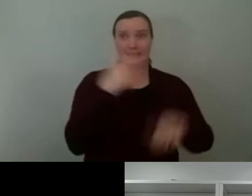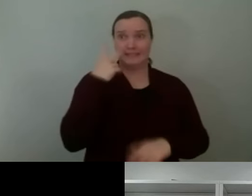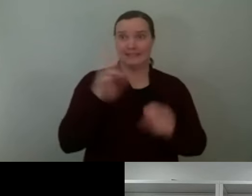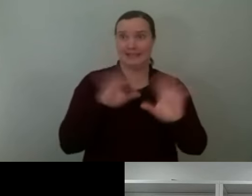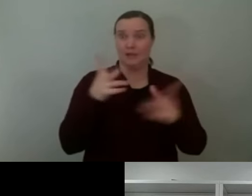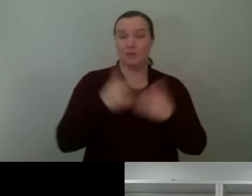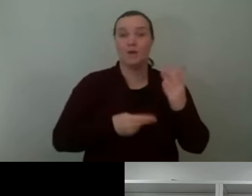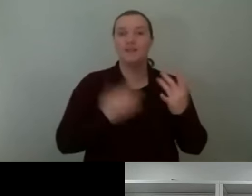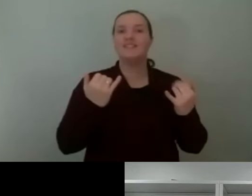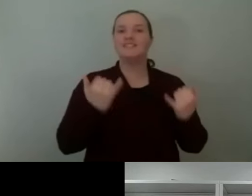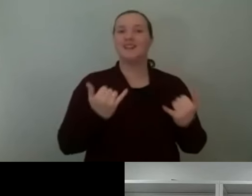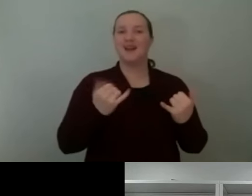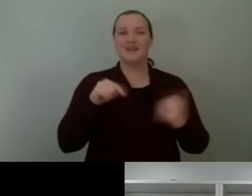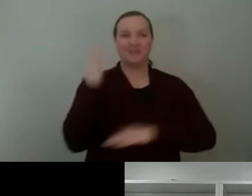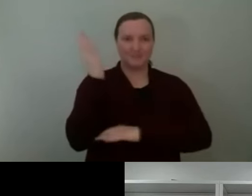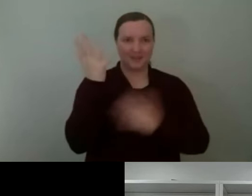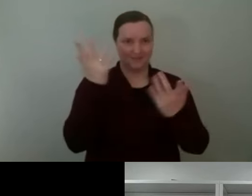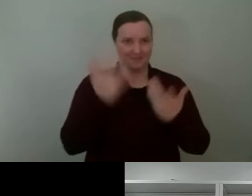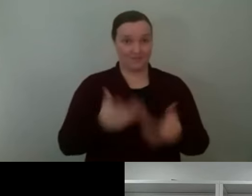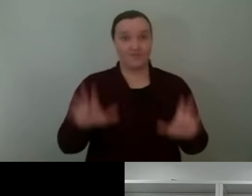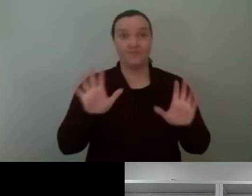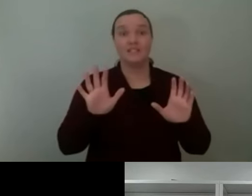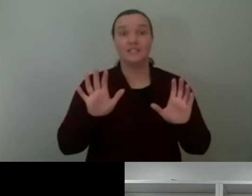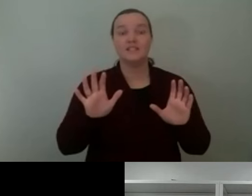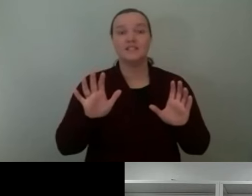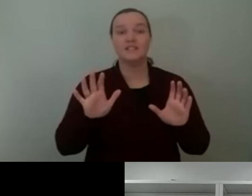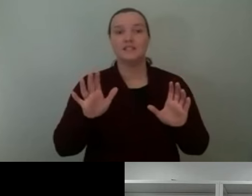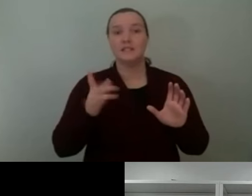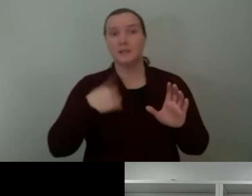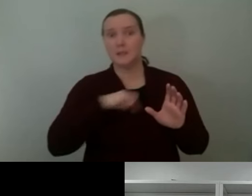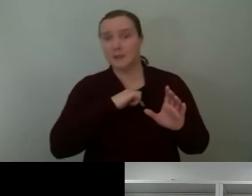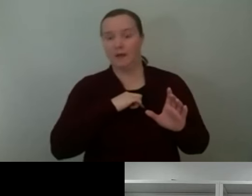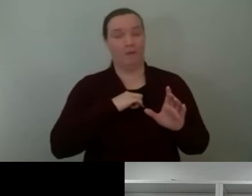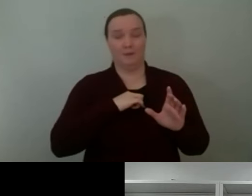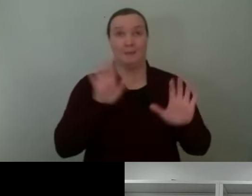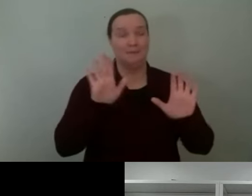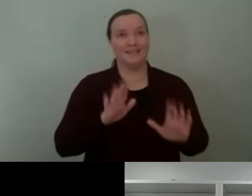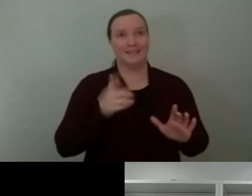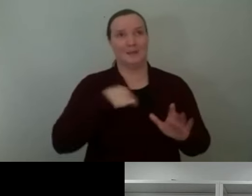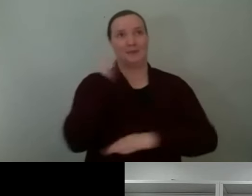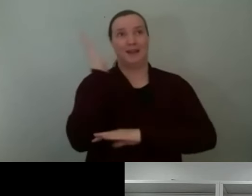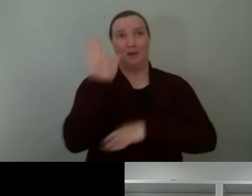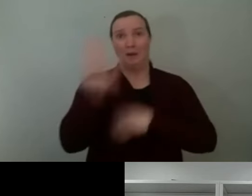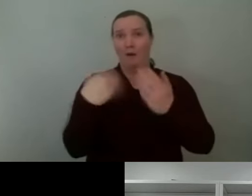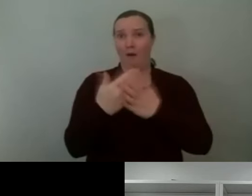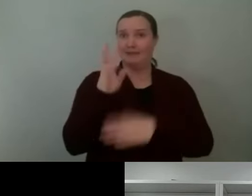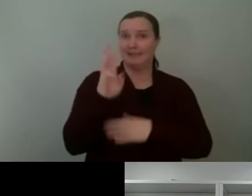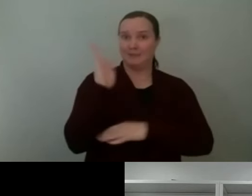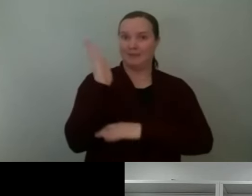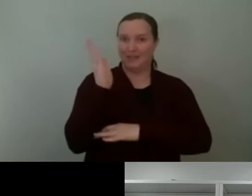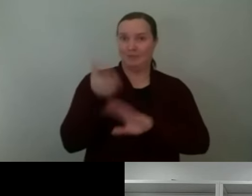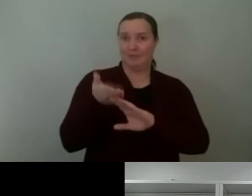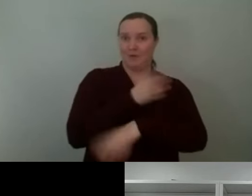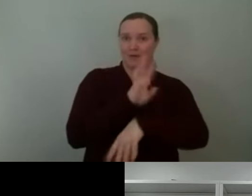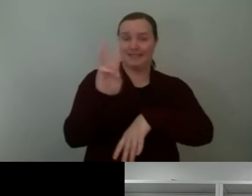end of our presentation remarkably we managed to present all six schemes by six o'clock so many thanks to the design teams